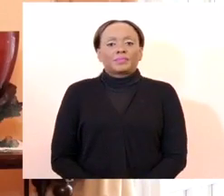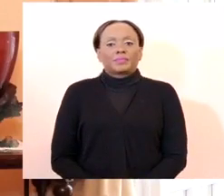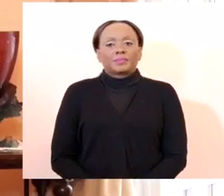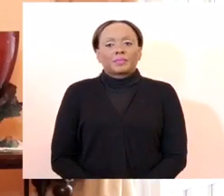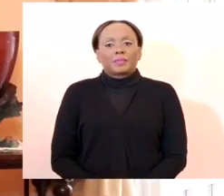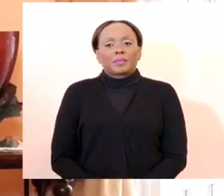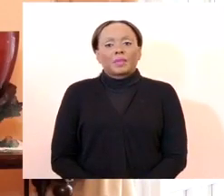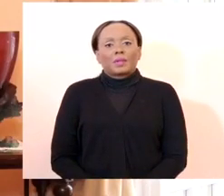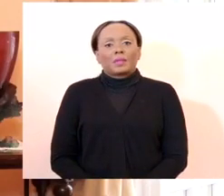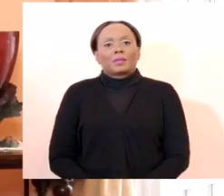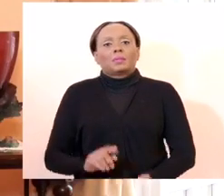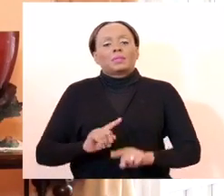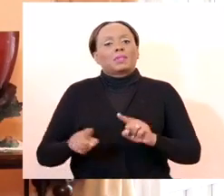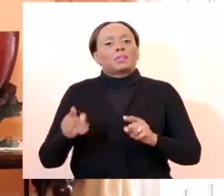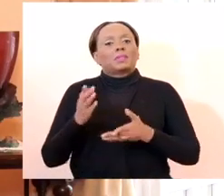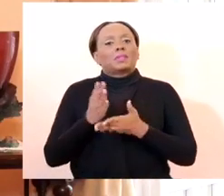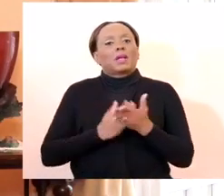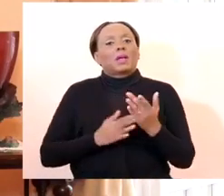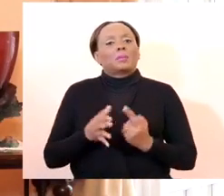going to be some exceptions.